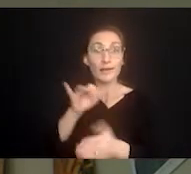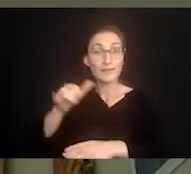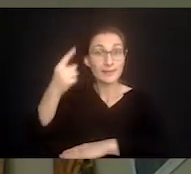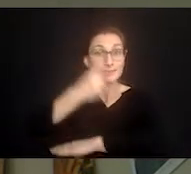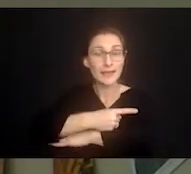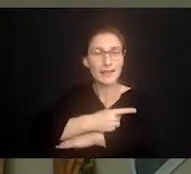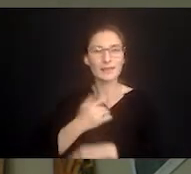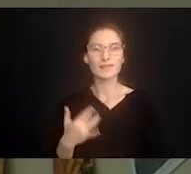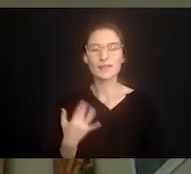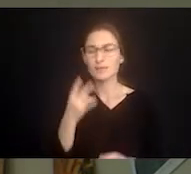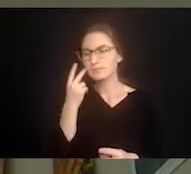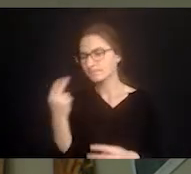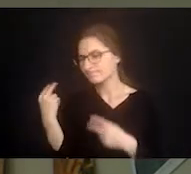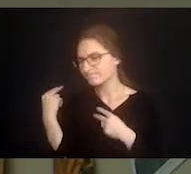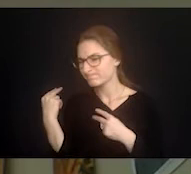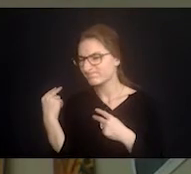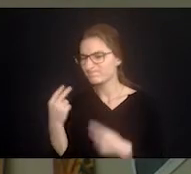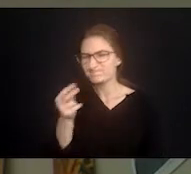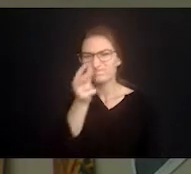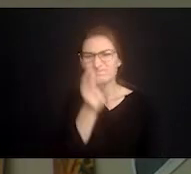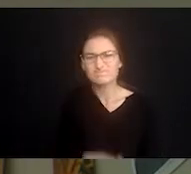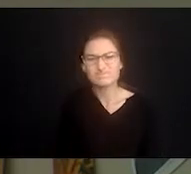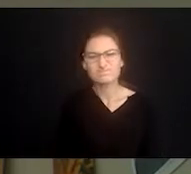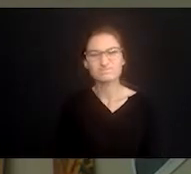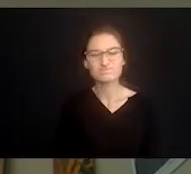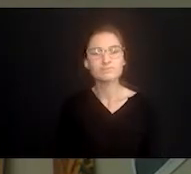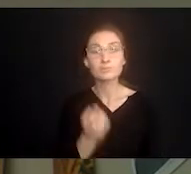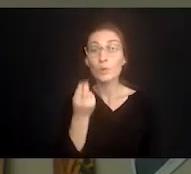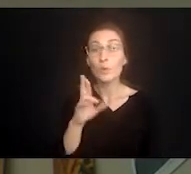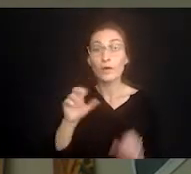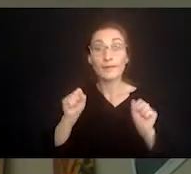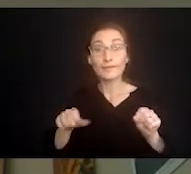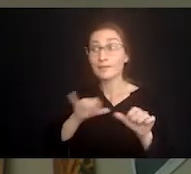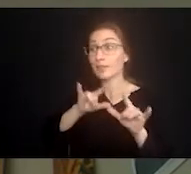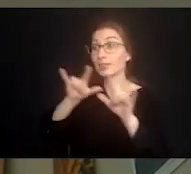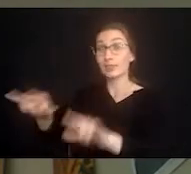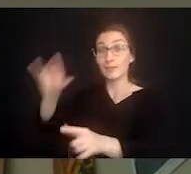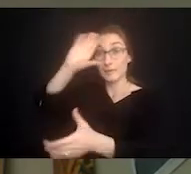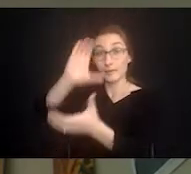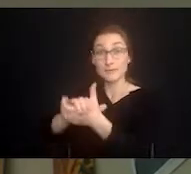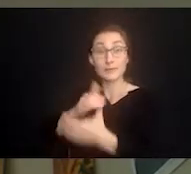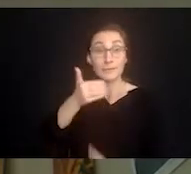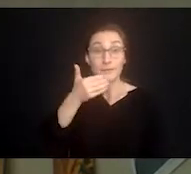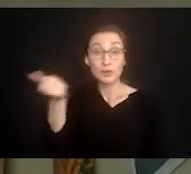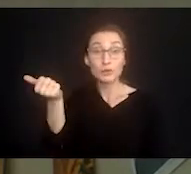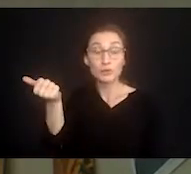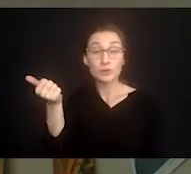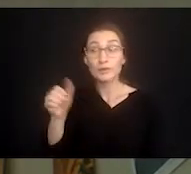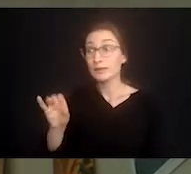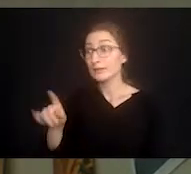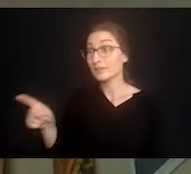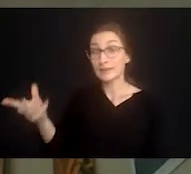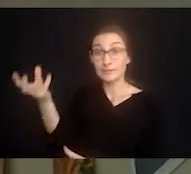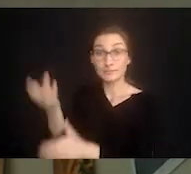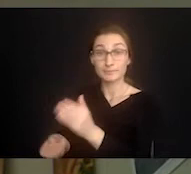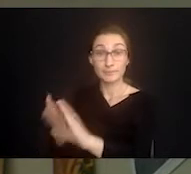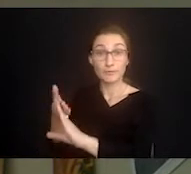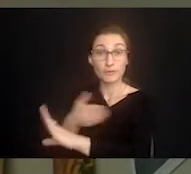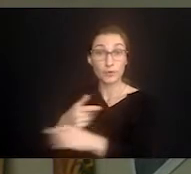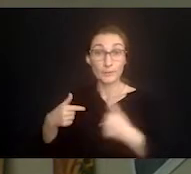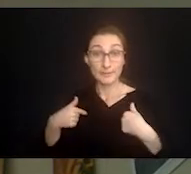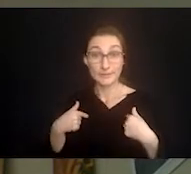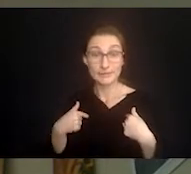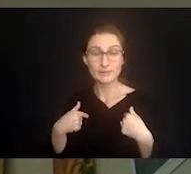what a grumpy caregiver I was or how I could have loved my husband better. If he passes before me I want to